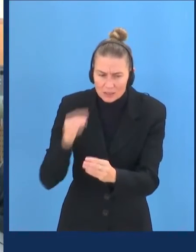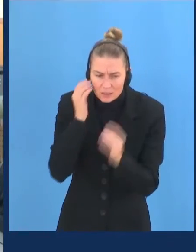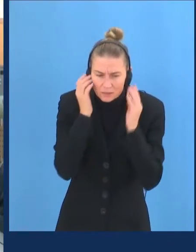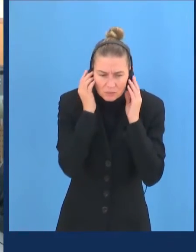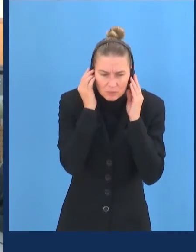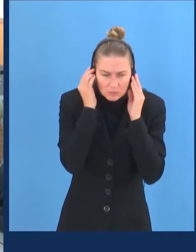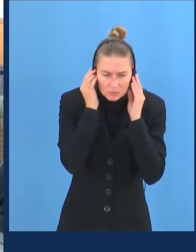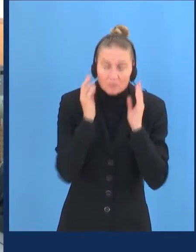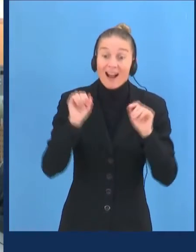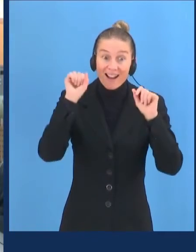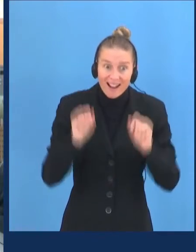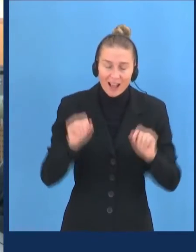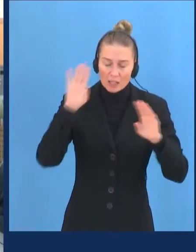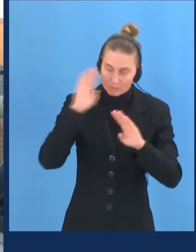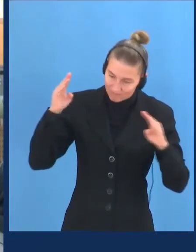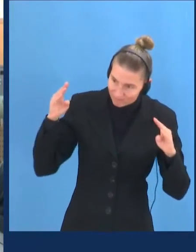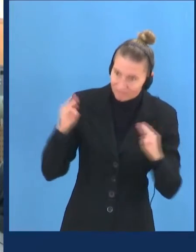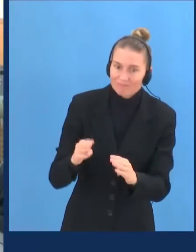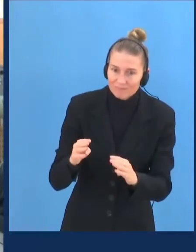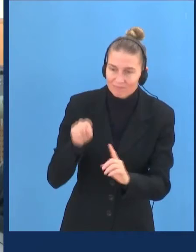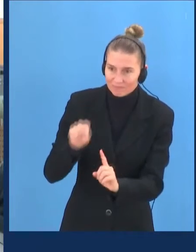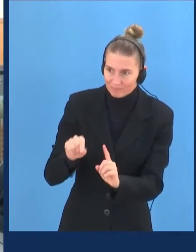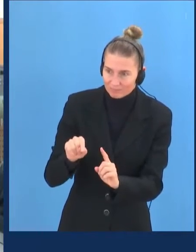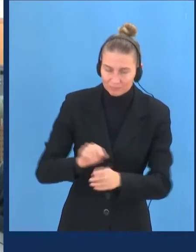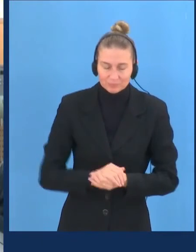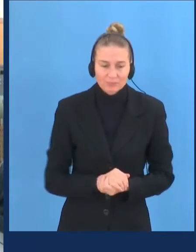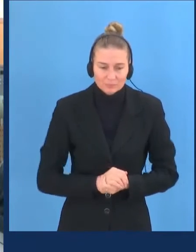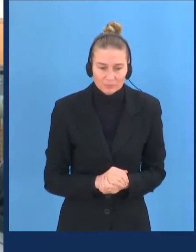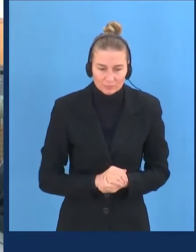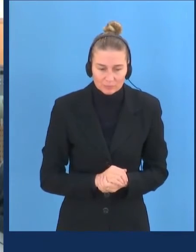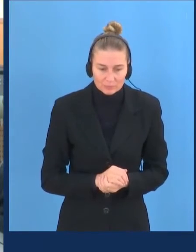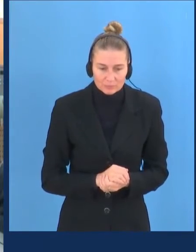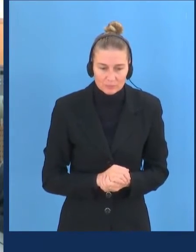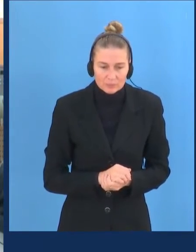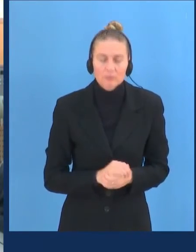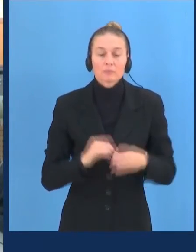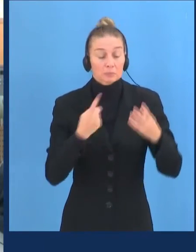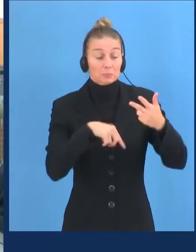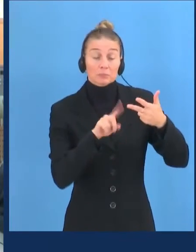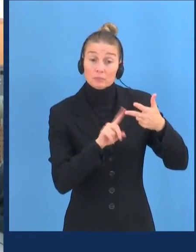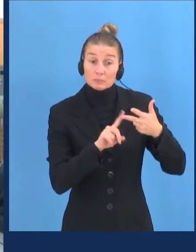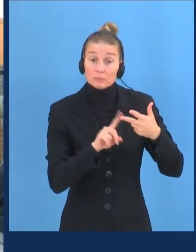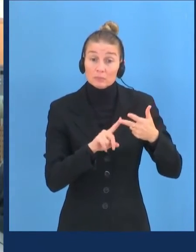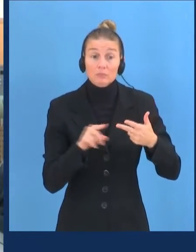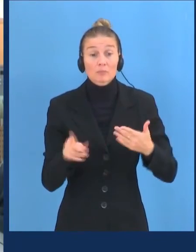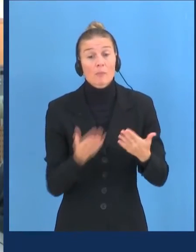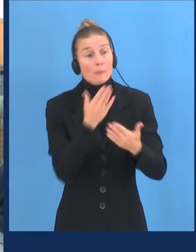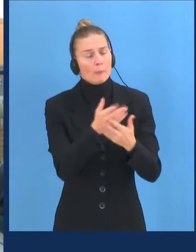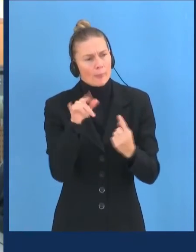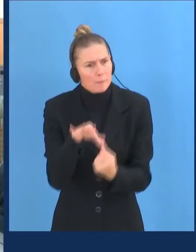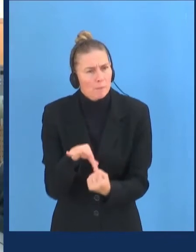to this topic. I also appeal to Member States to support, to pass a resolution, recognizing the unique